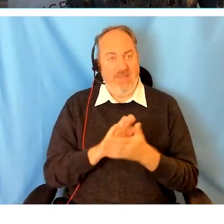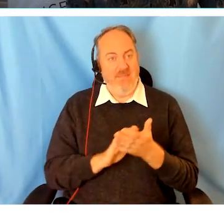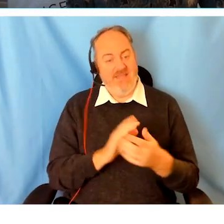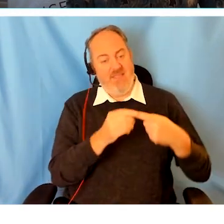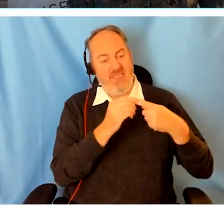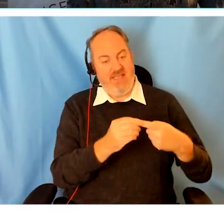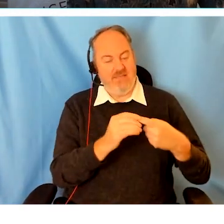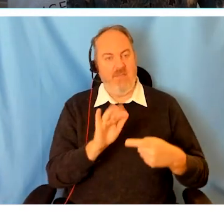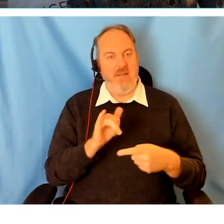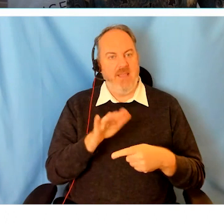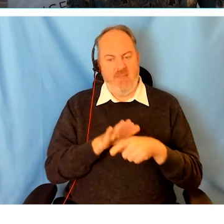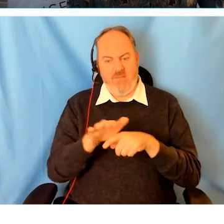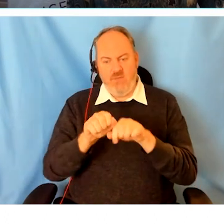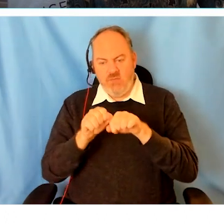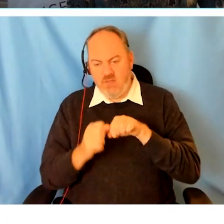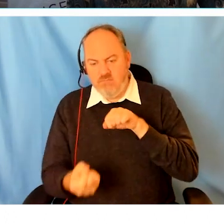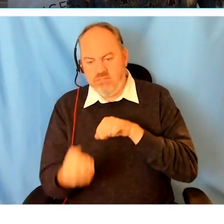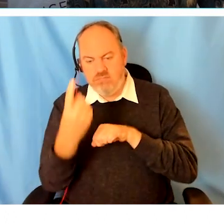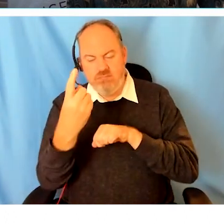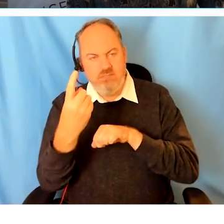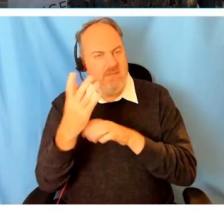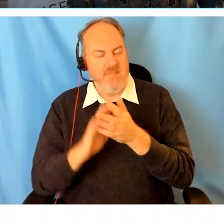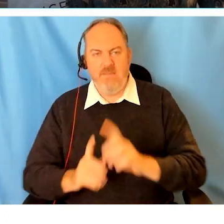So whose job is it to close the gap?